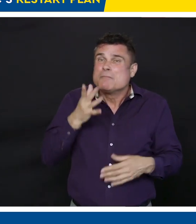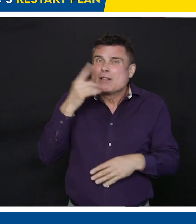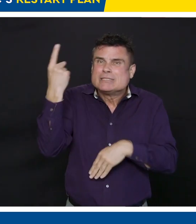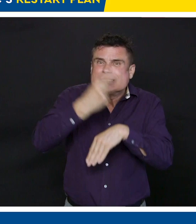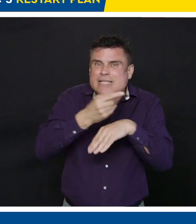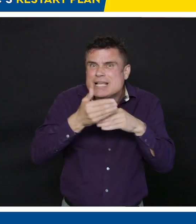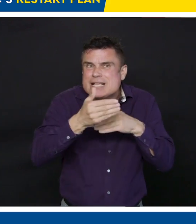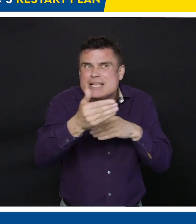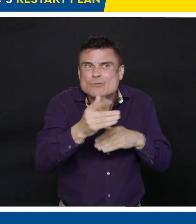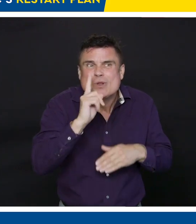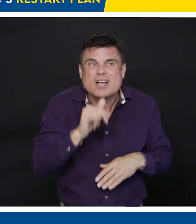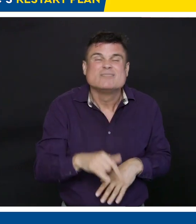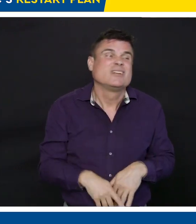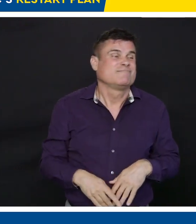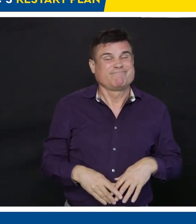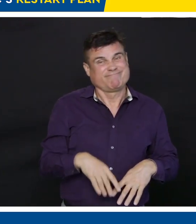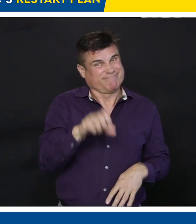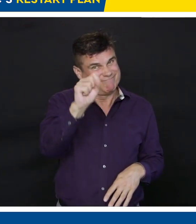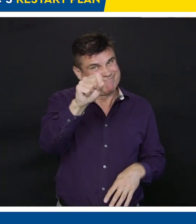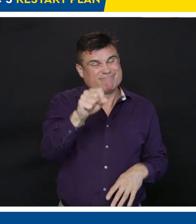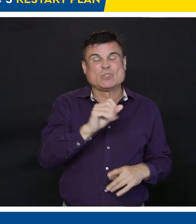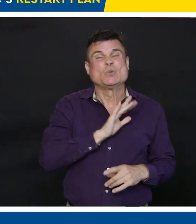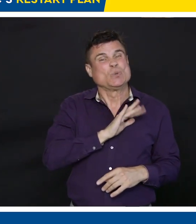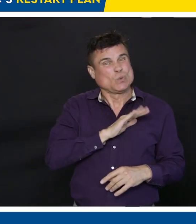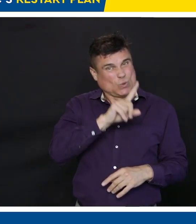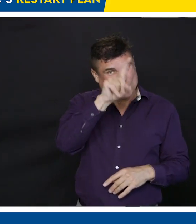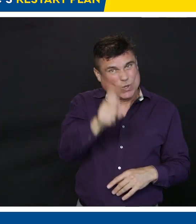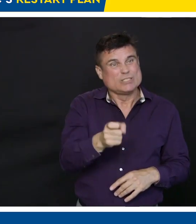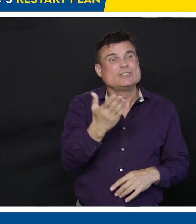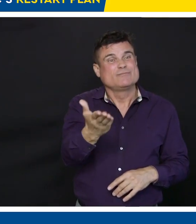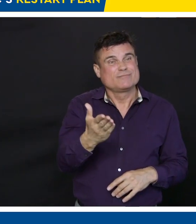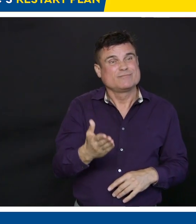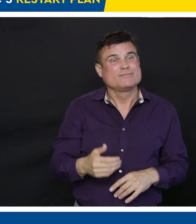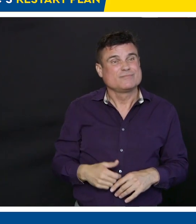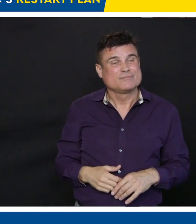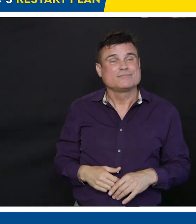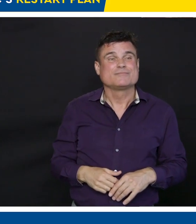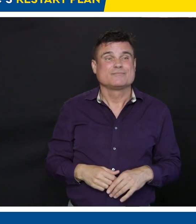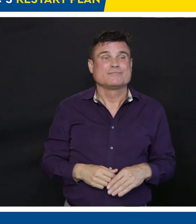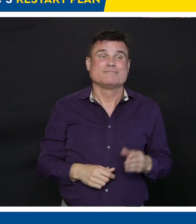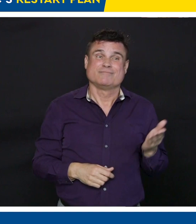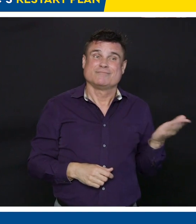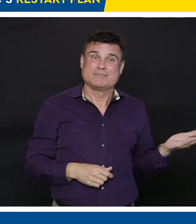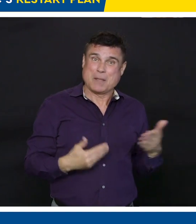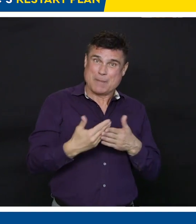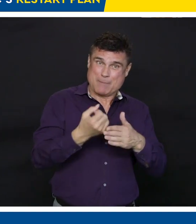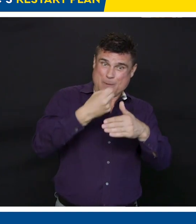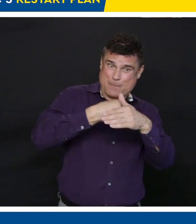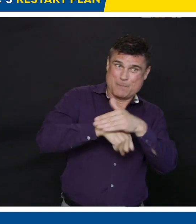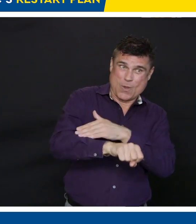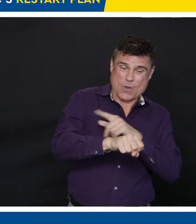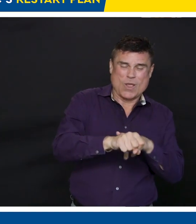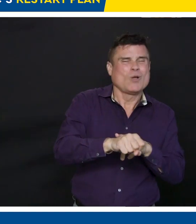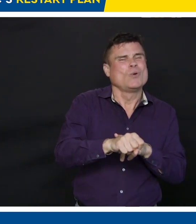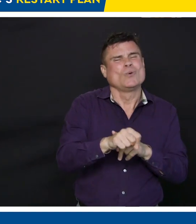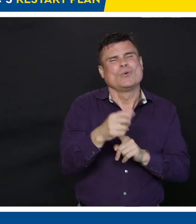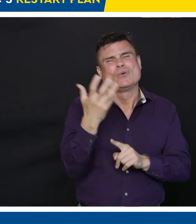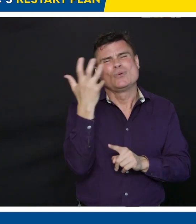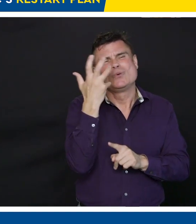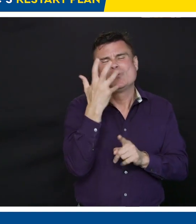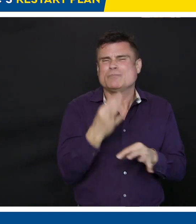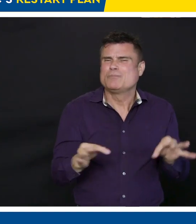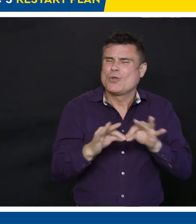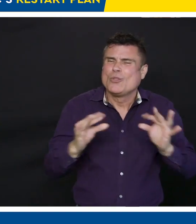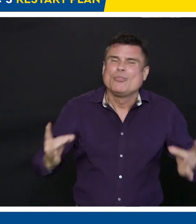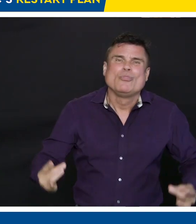question. It's a great question. It's one of those, you know, important events in our lives. You know, right now, we need to hold the line, and we need to